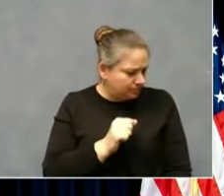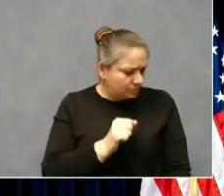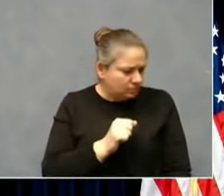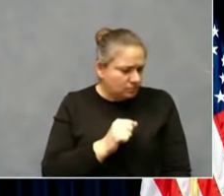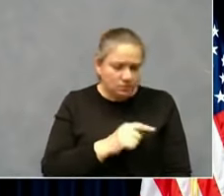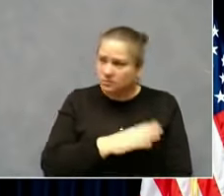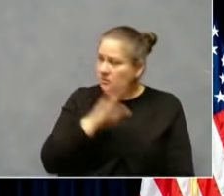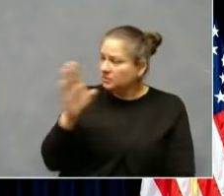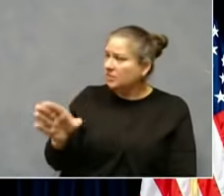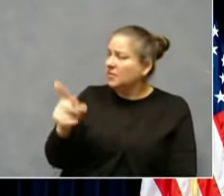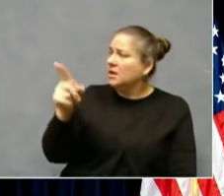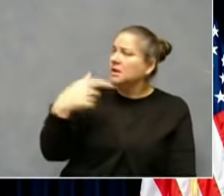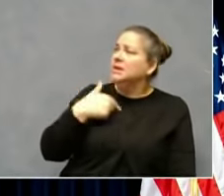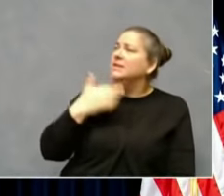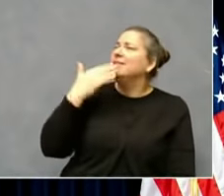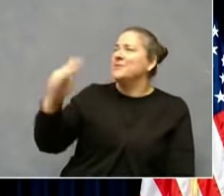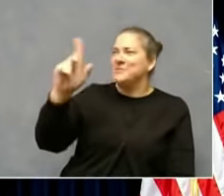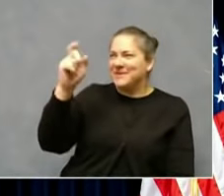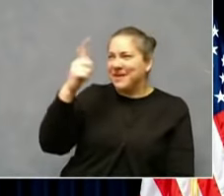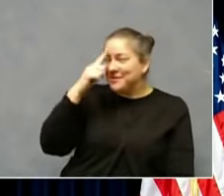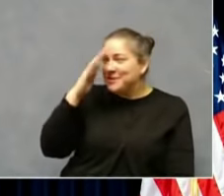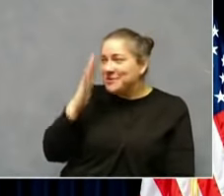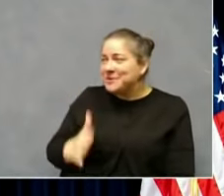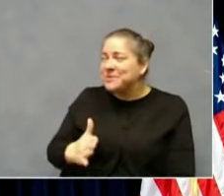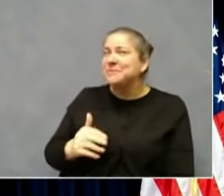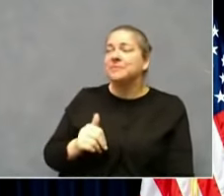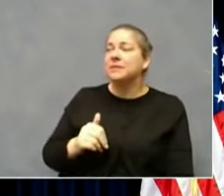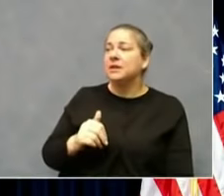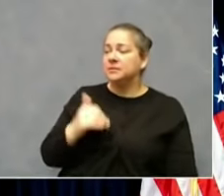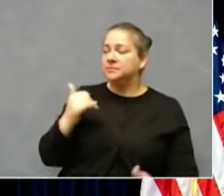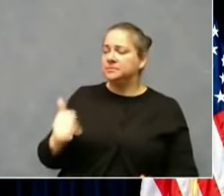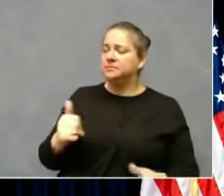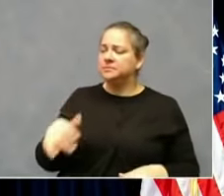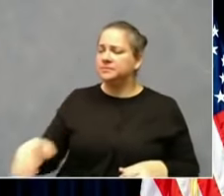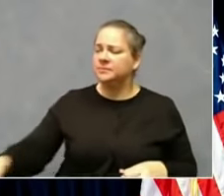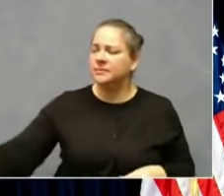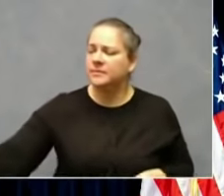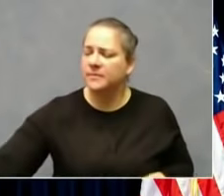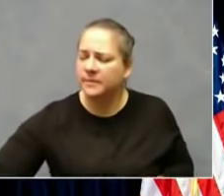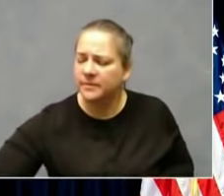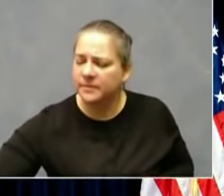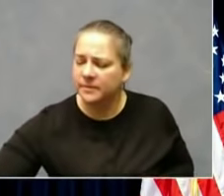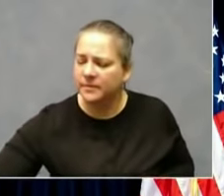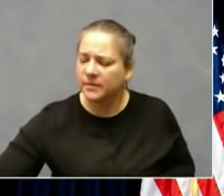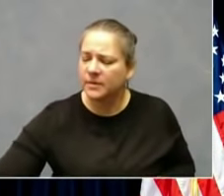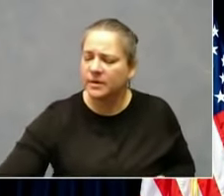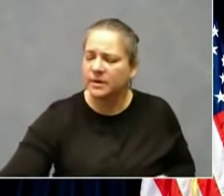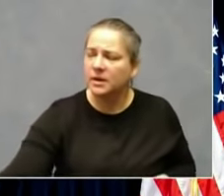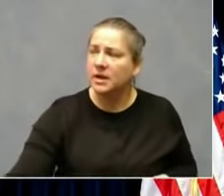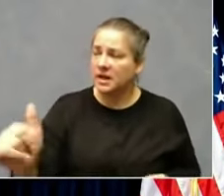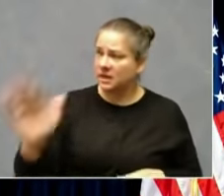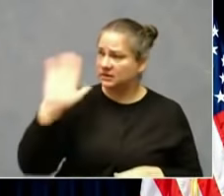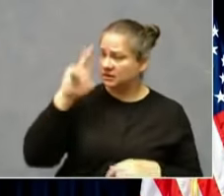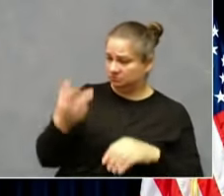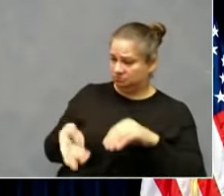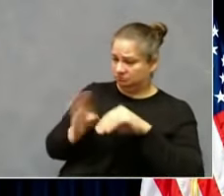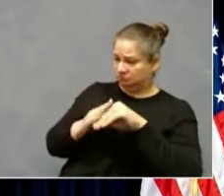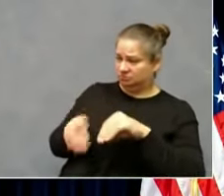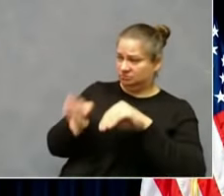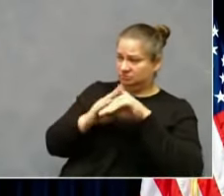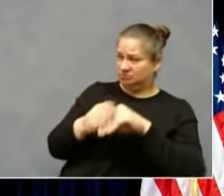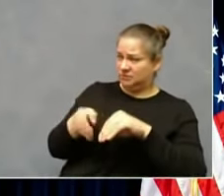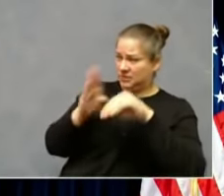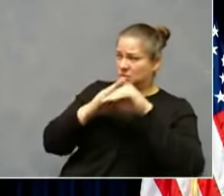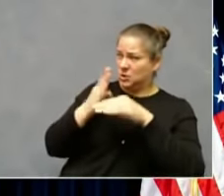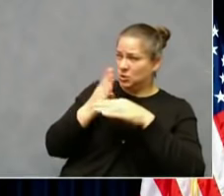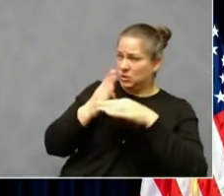Thanks, Governor. Given the persistent rise in cases in the last week and a couple of days before then,